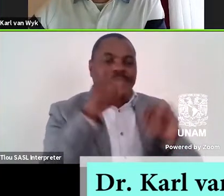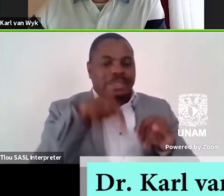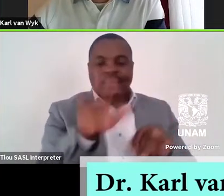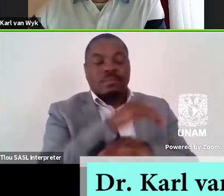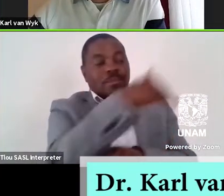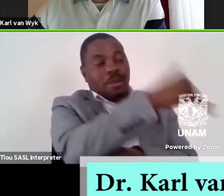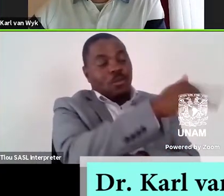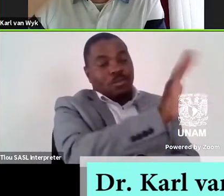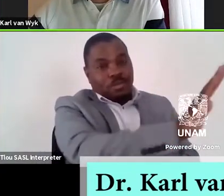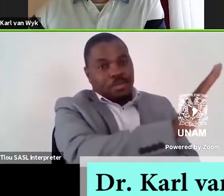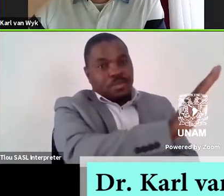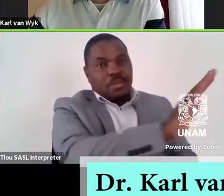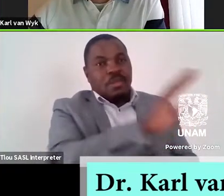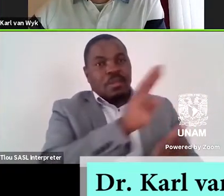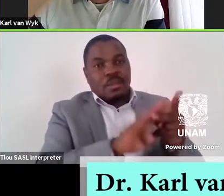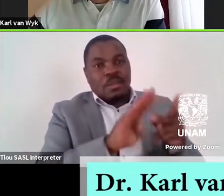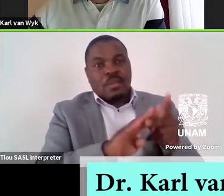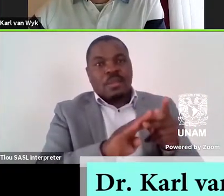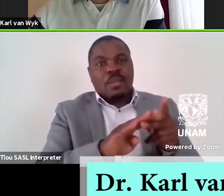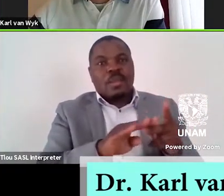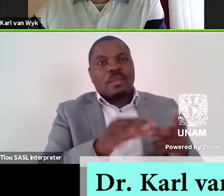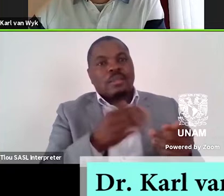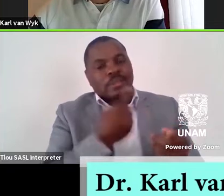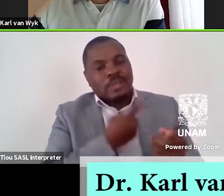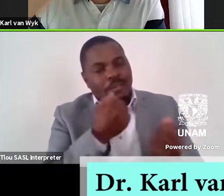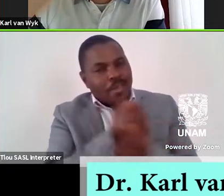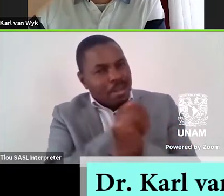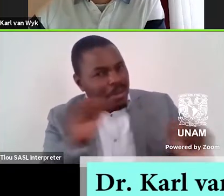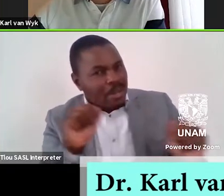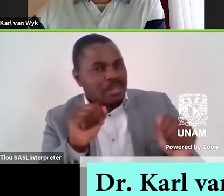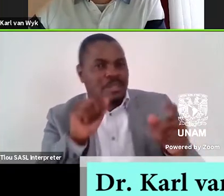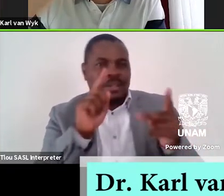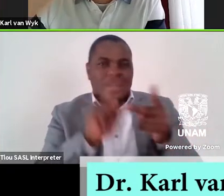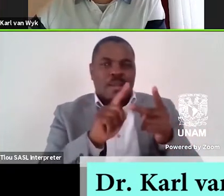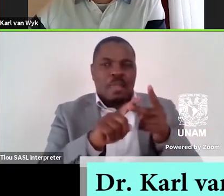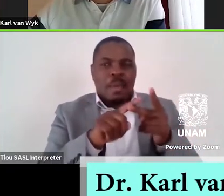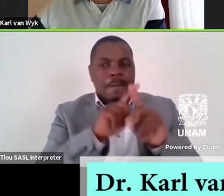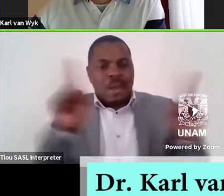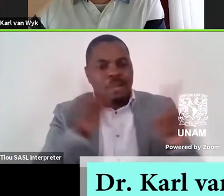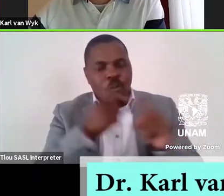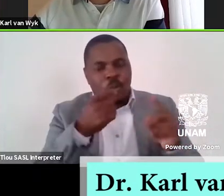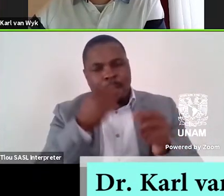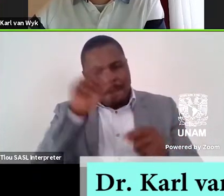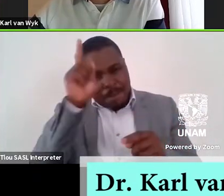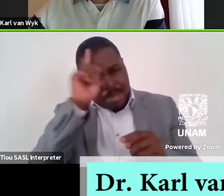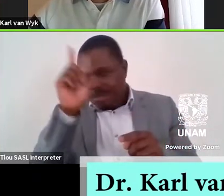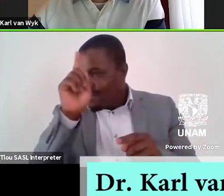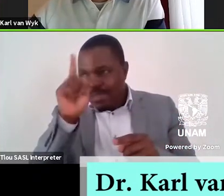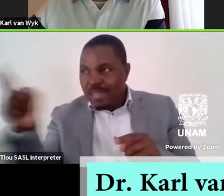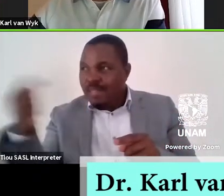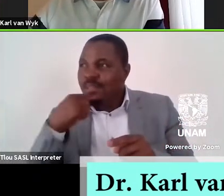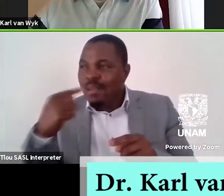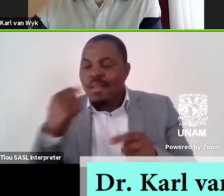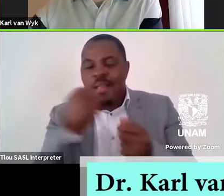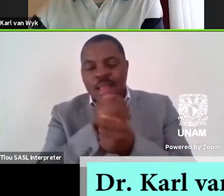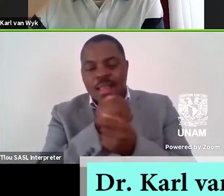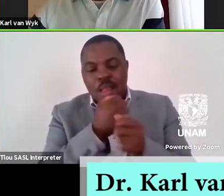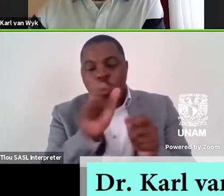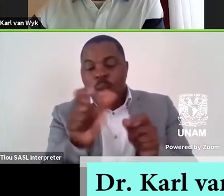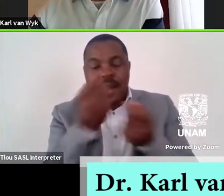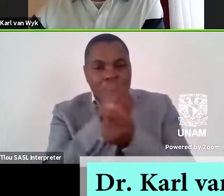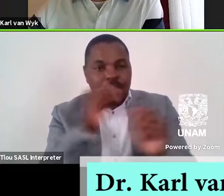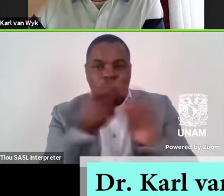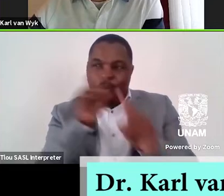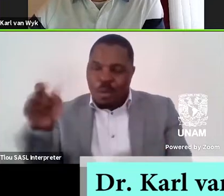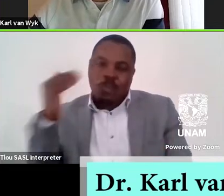of black self-definition and self-liberation comes from anywhere but blackness itself, comes from whiteness. Through vastly different